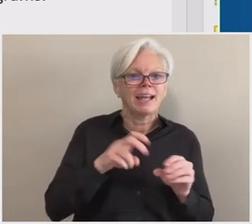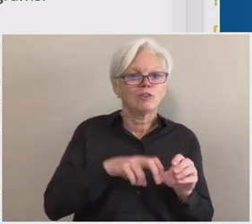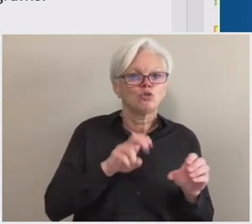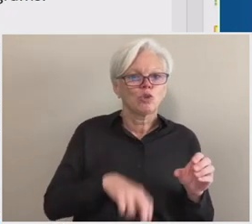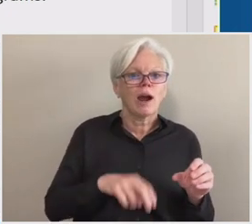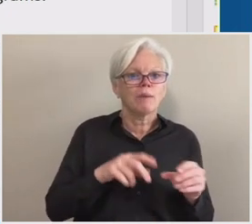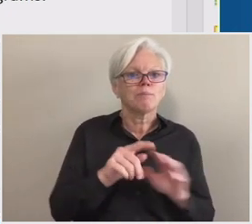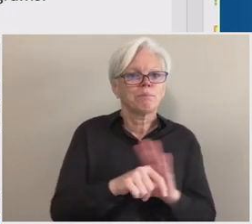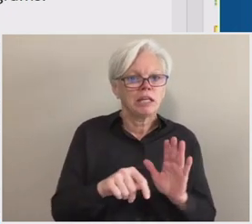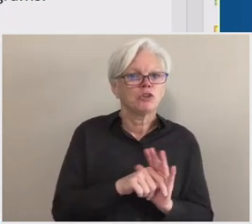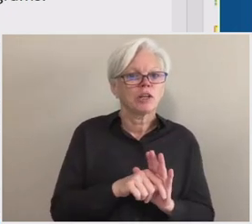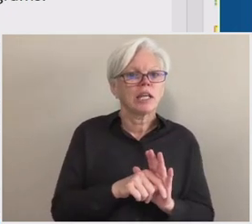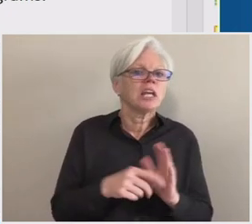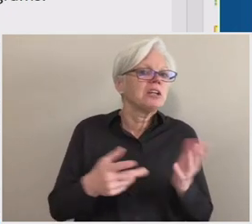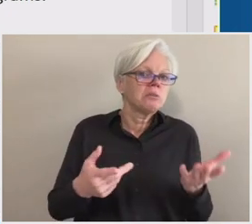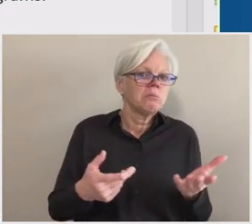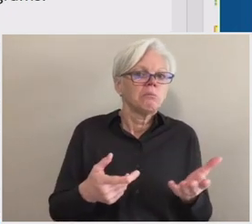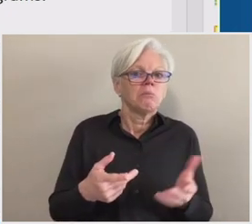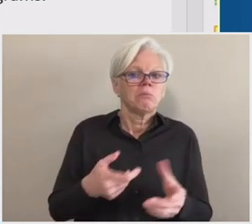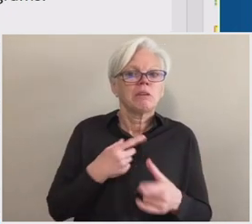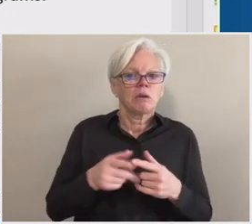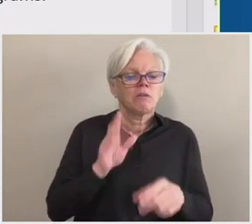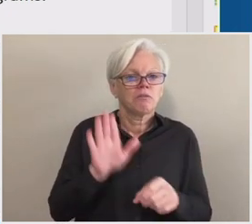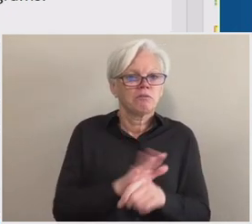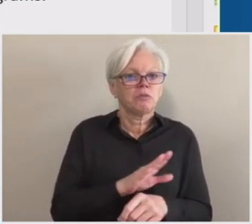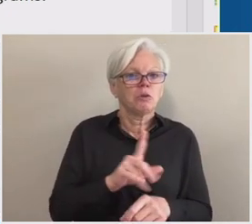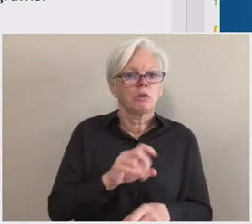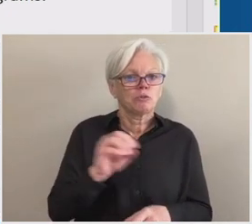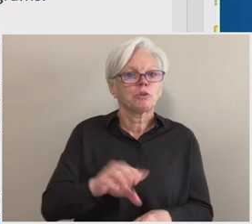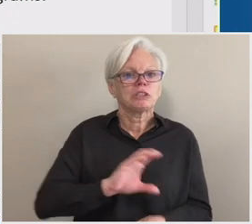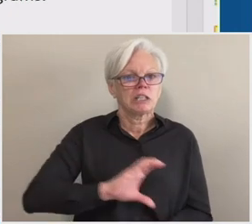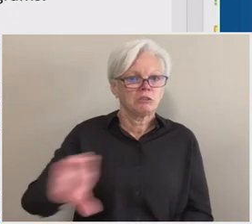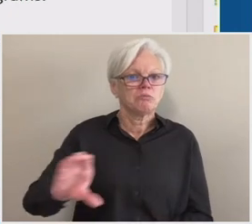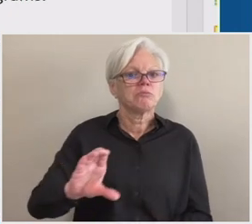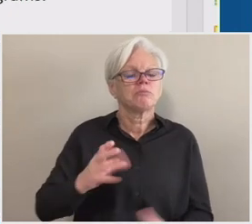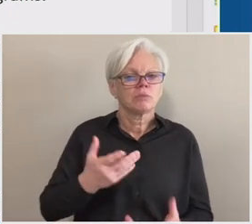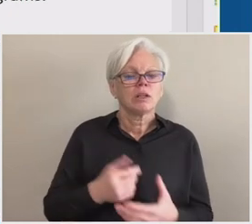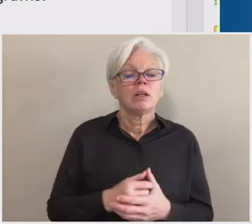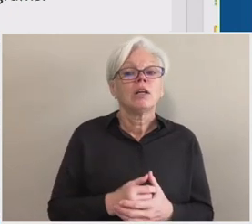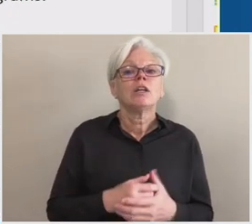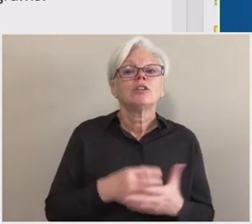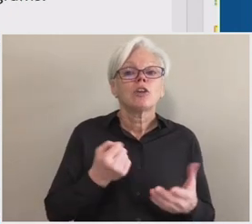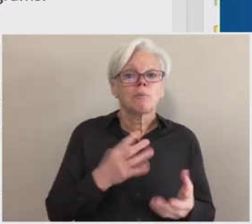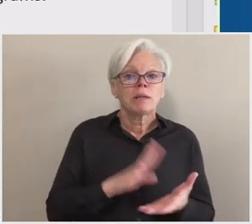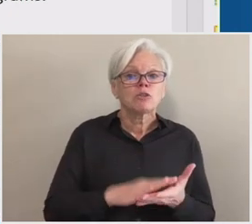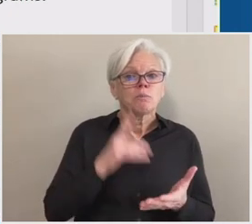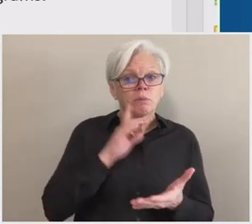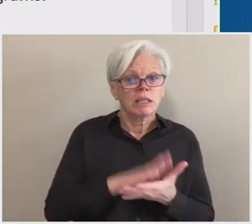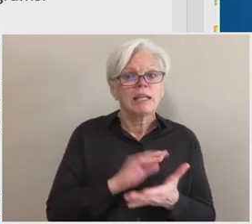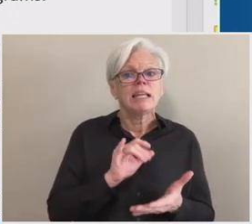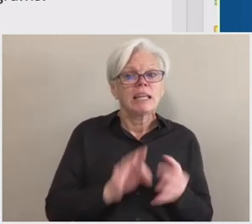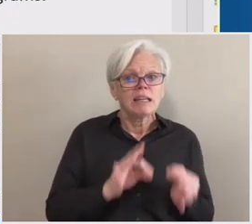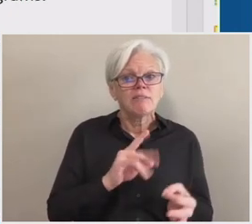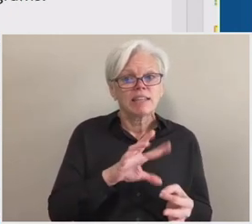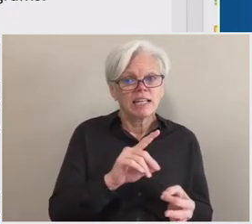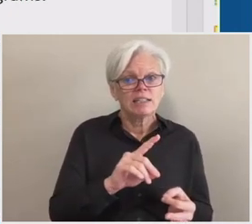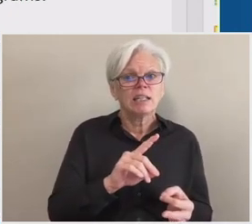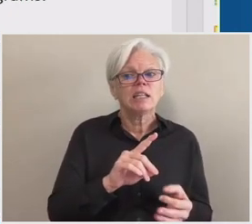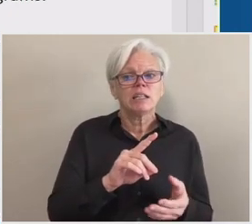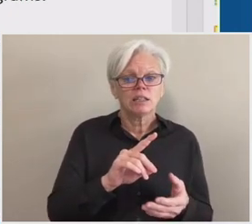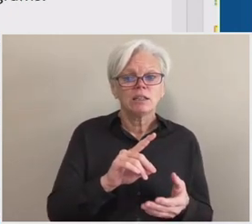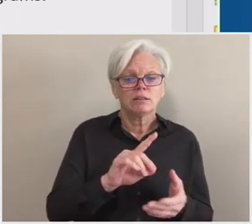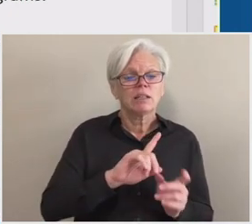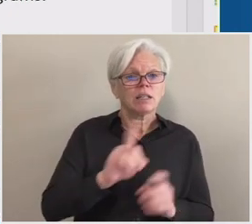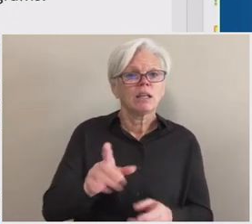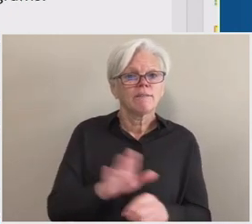believed that if they did perform that full refund, and if they treated the student in their system as